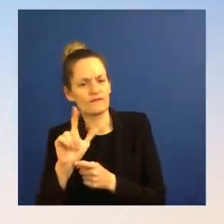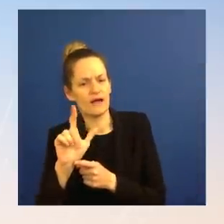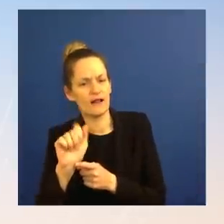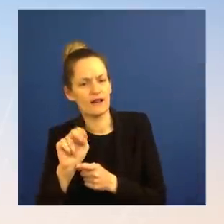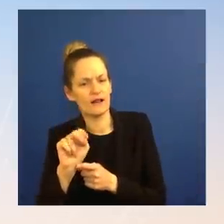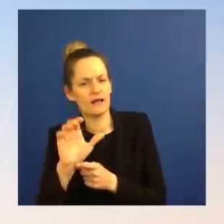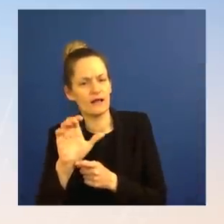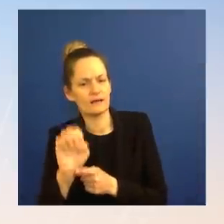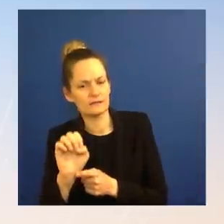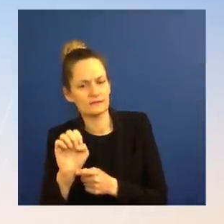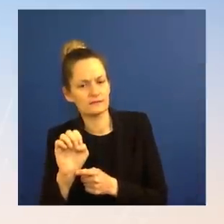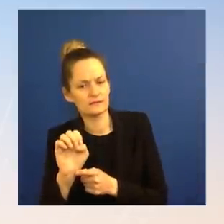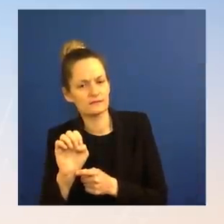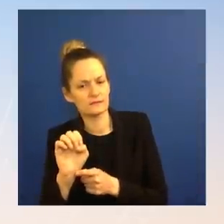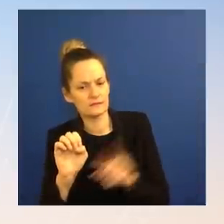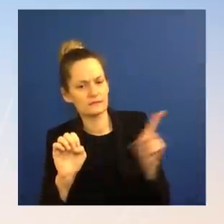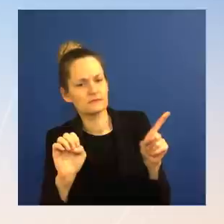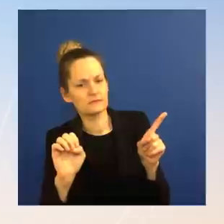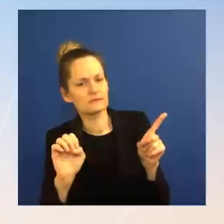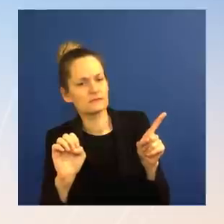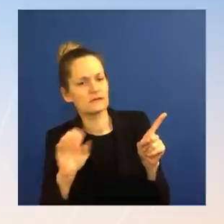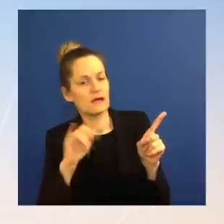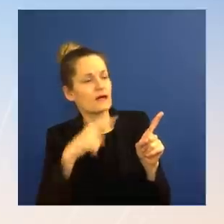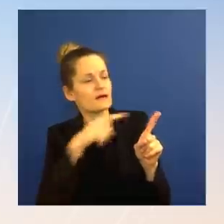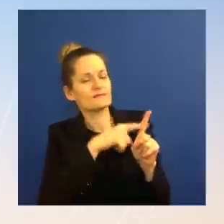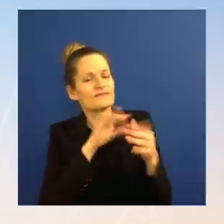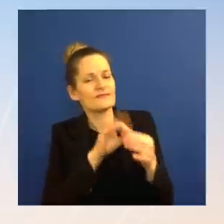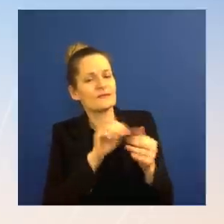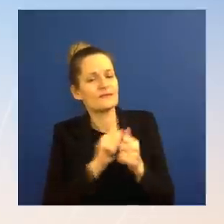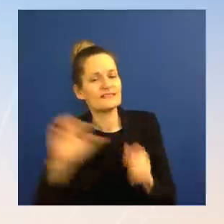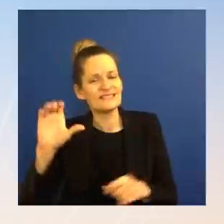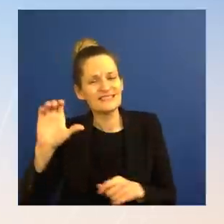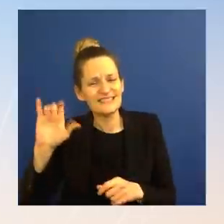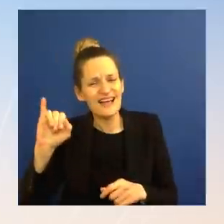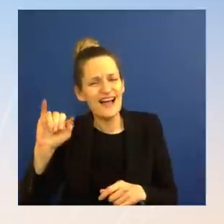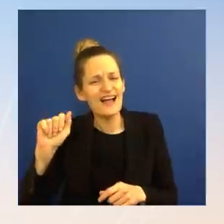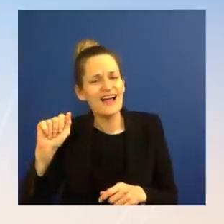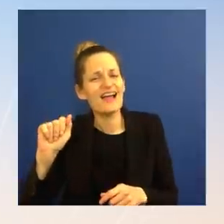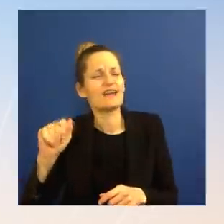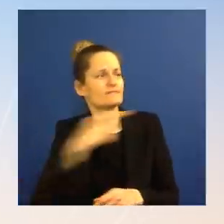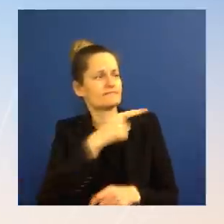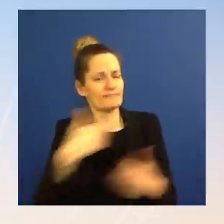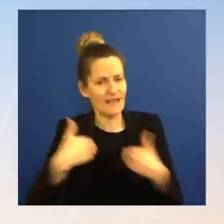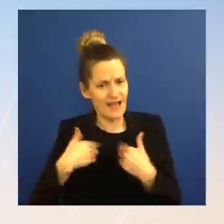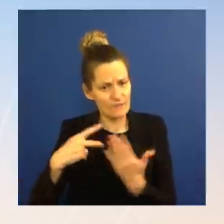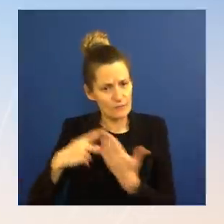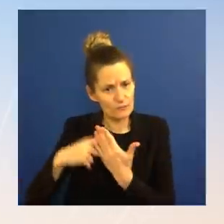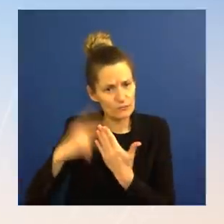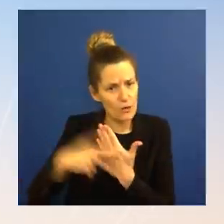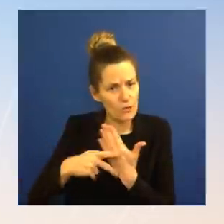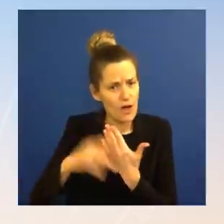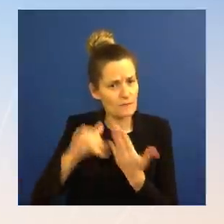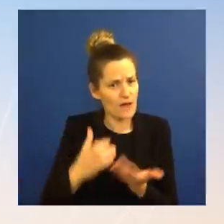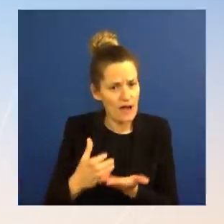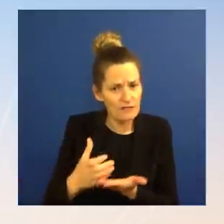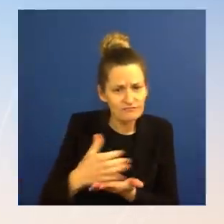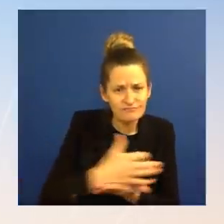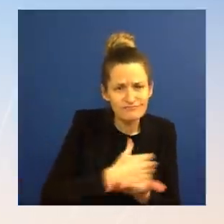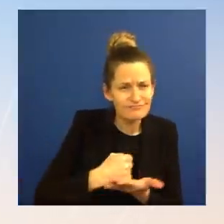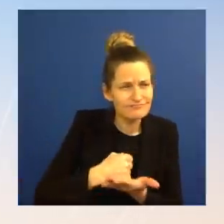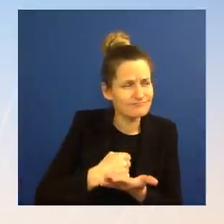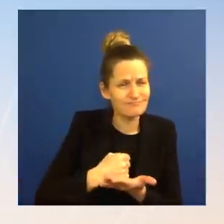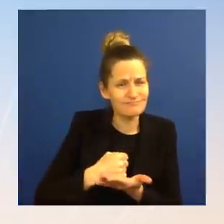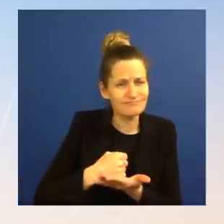conducting a mass surveillance program that implicates American data and that it's outside of the statutory bounds that people think it's within.